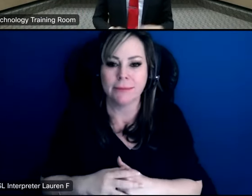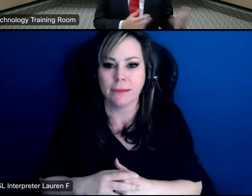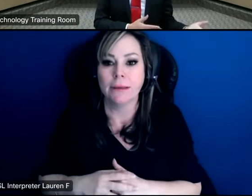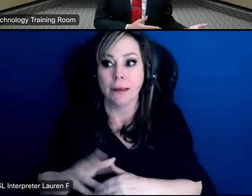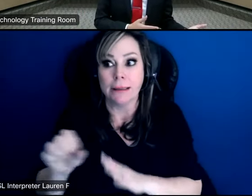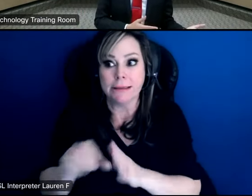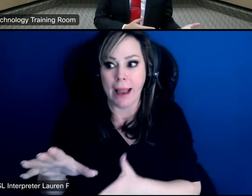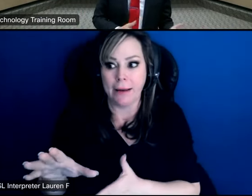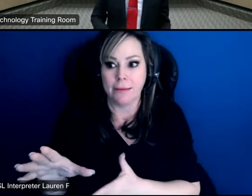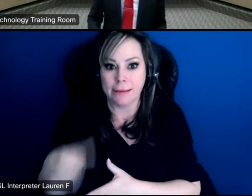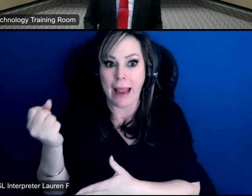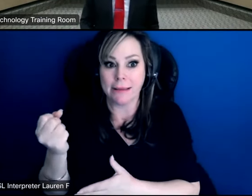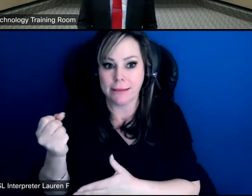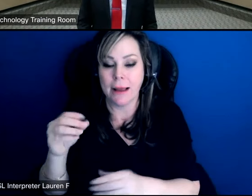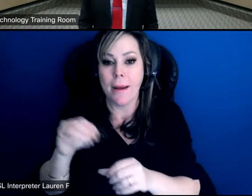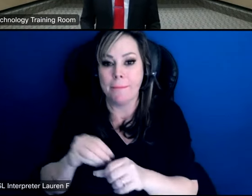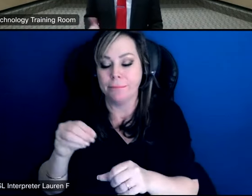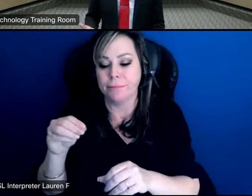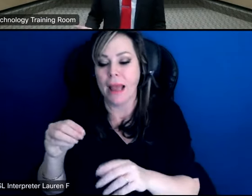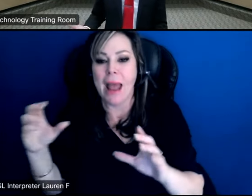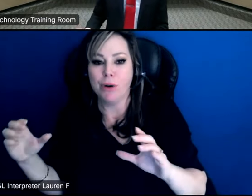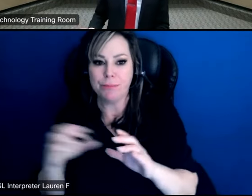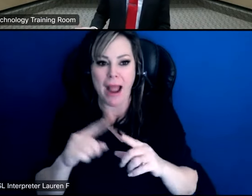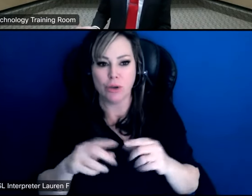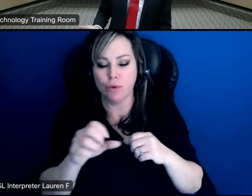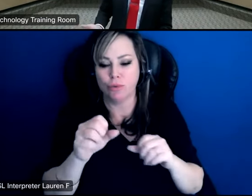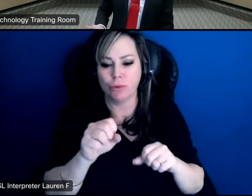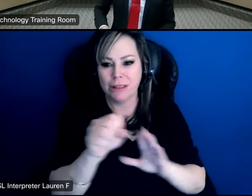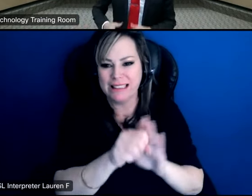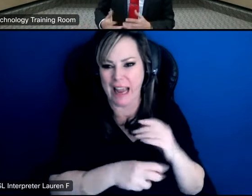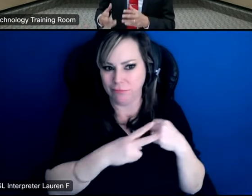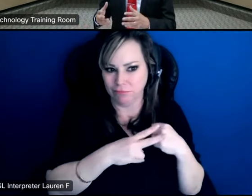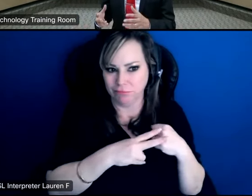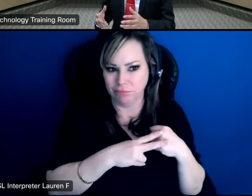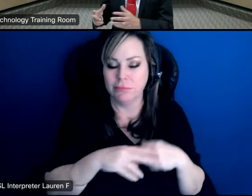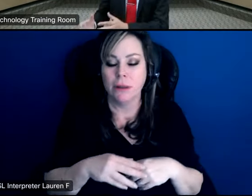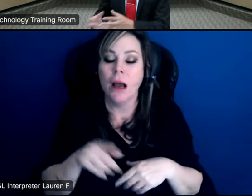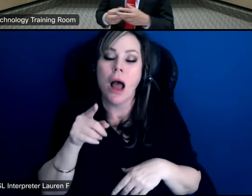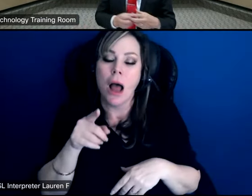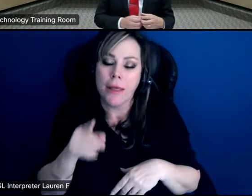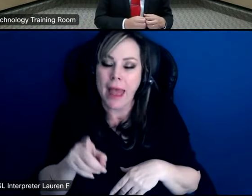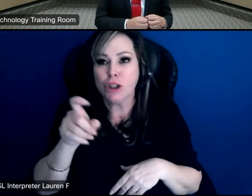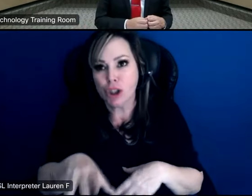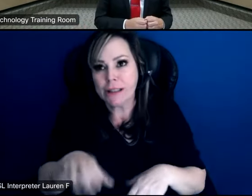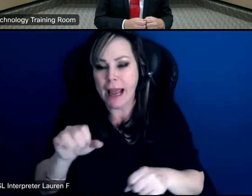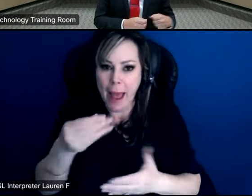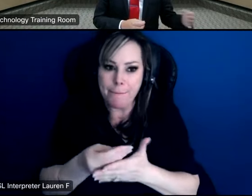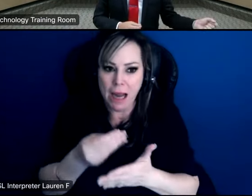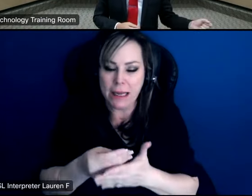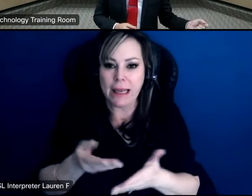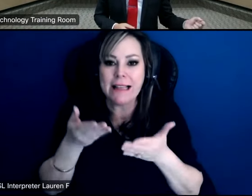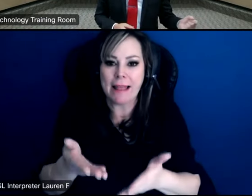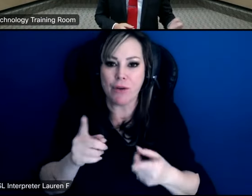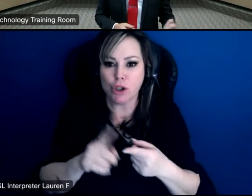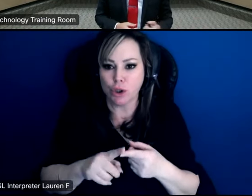they do and they put it back in the state coffers now some of may wonder well why does the state do that ostensibly they're supposed to be taking that money and delivering